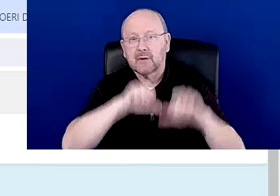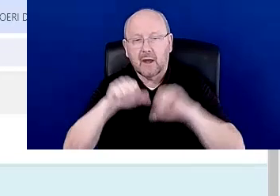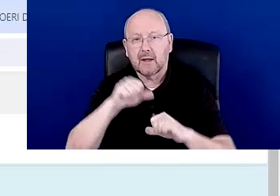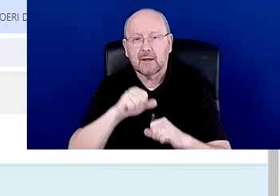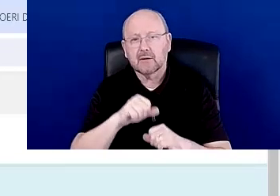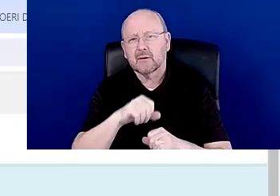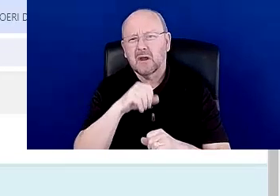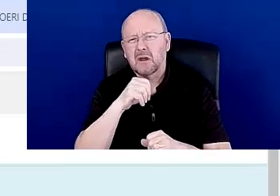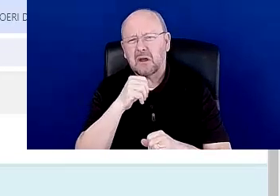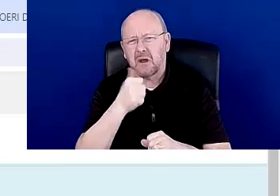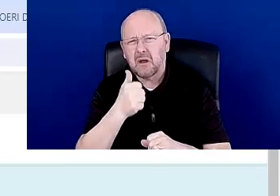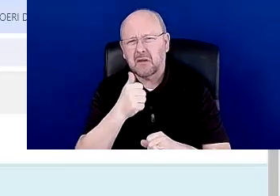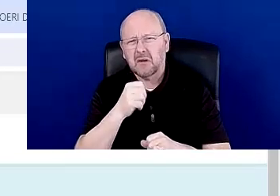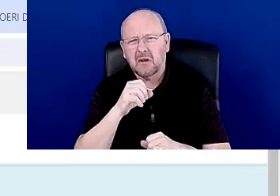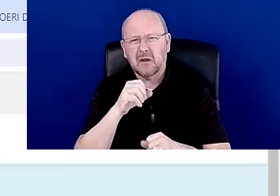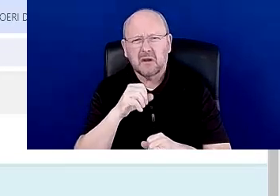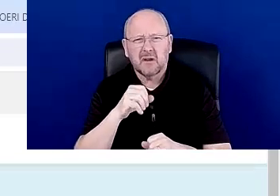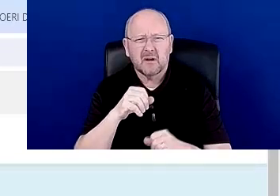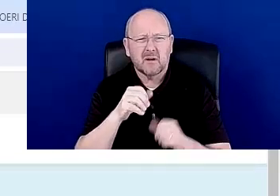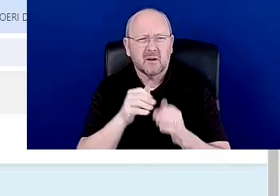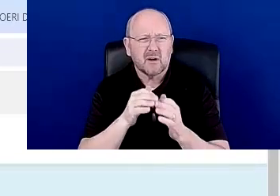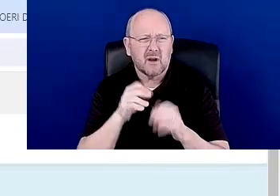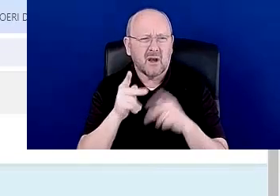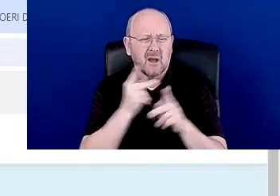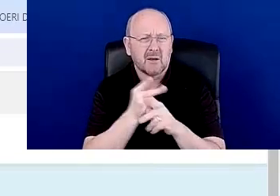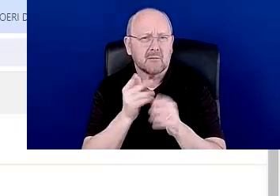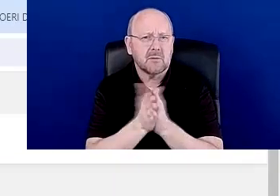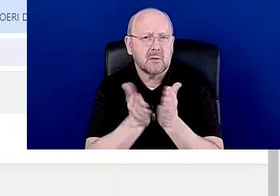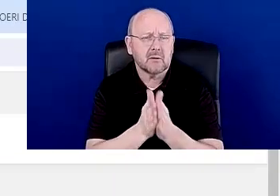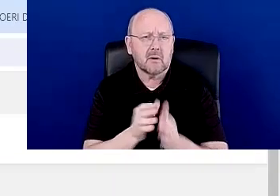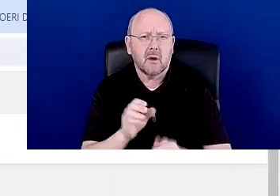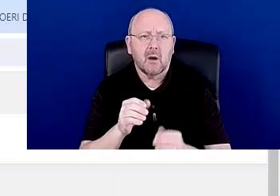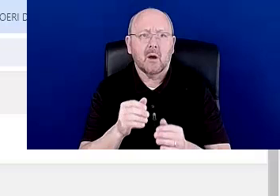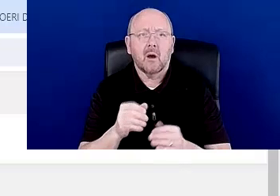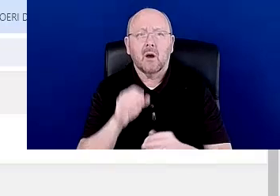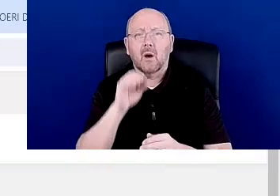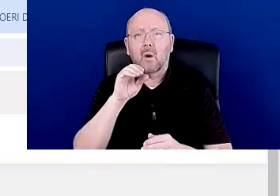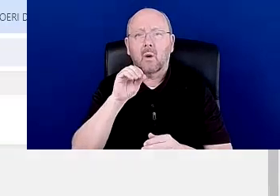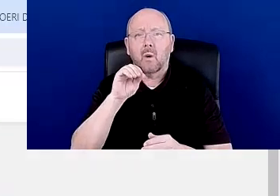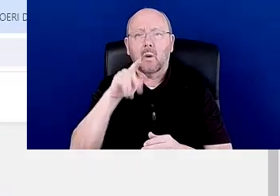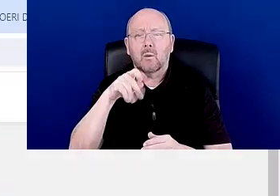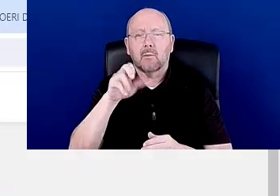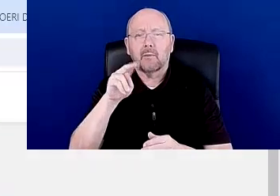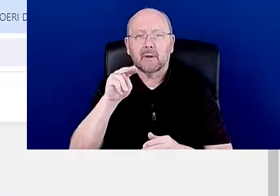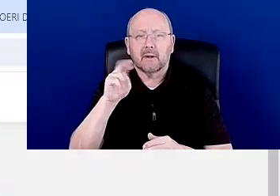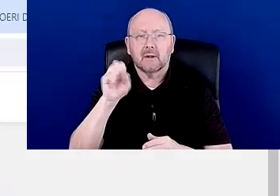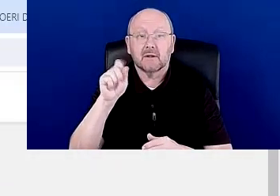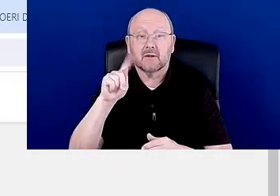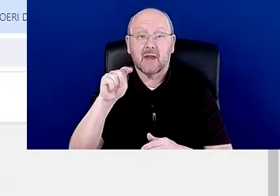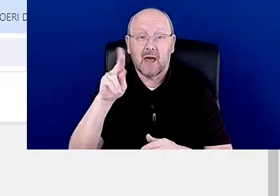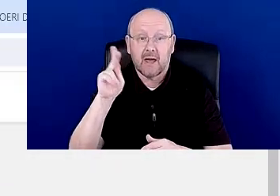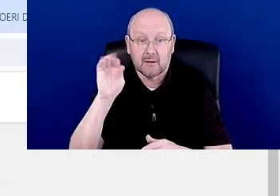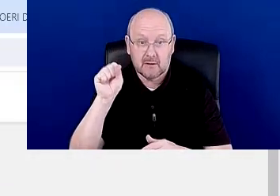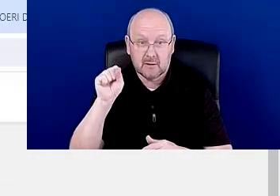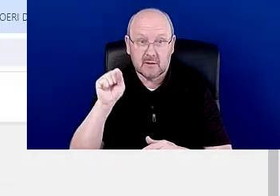those kinds of, um, uh, textbooks in here. And OpenStax is really, um, helpful because let me see if I can